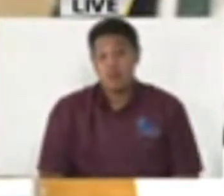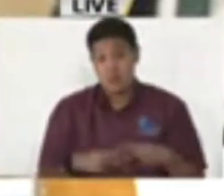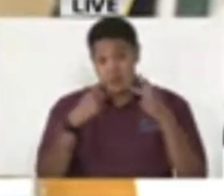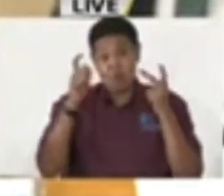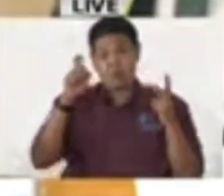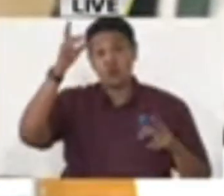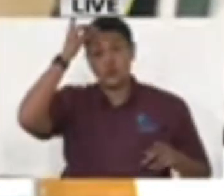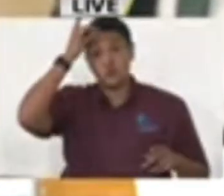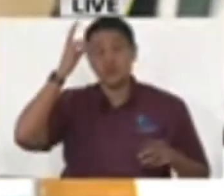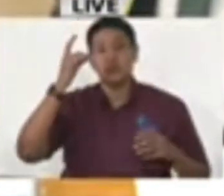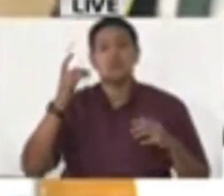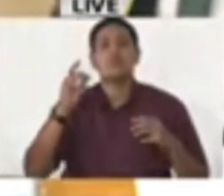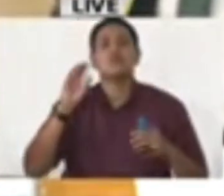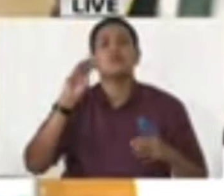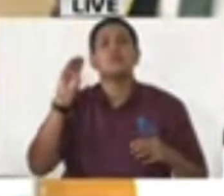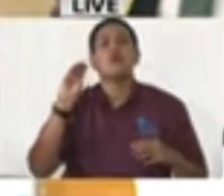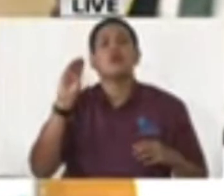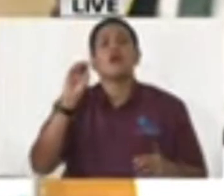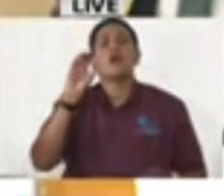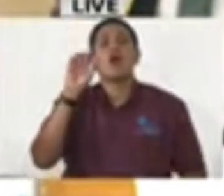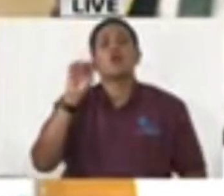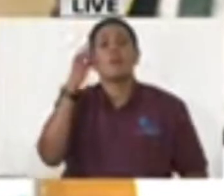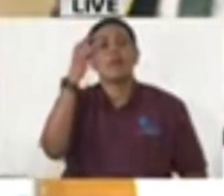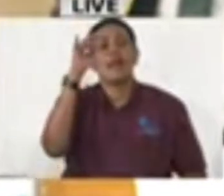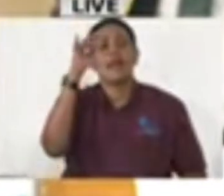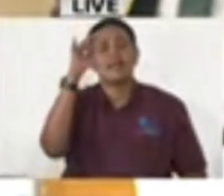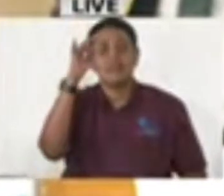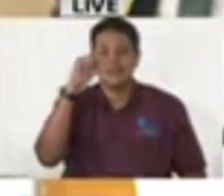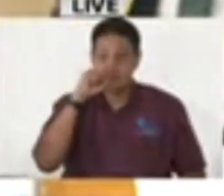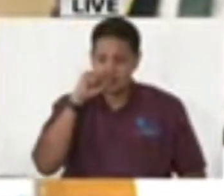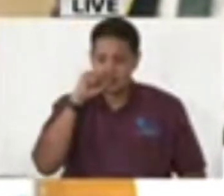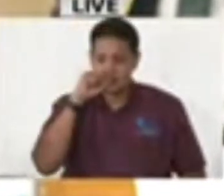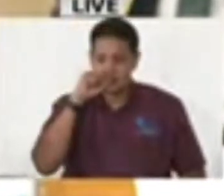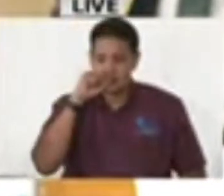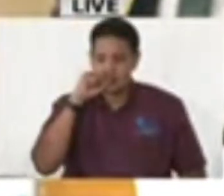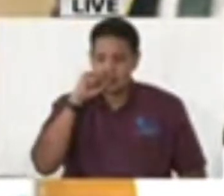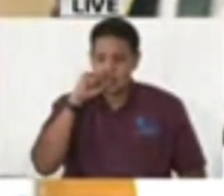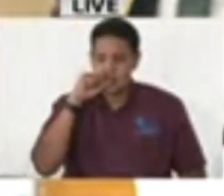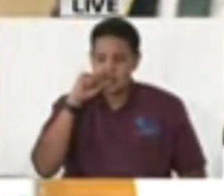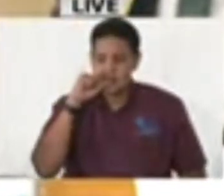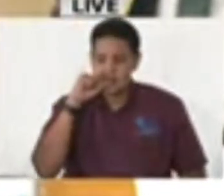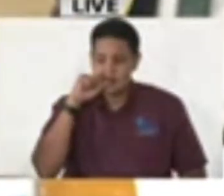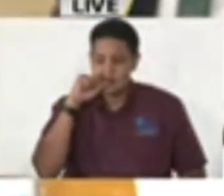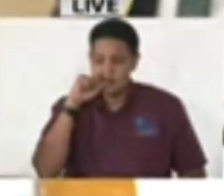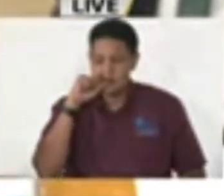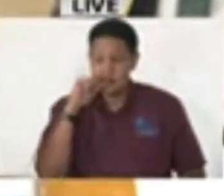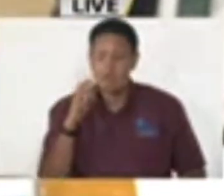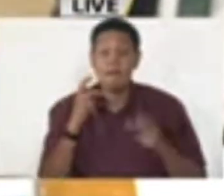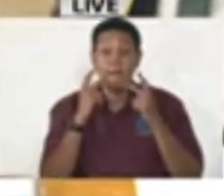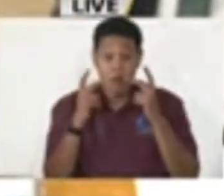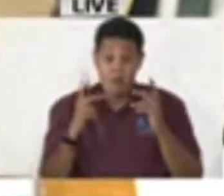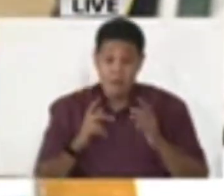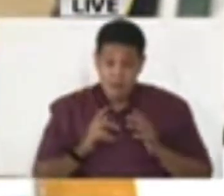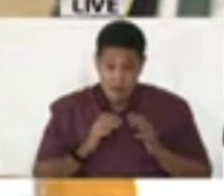Heroes Day, Monday, October 18th, which is a public holiday,